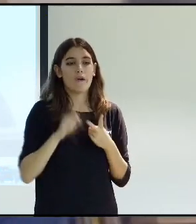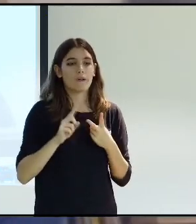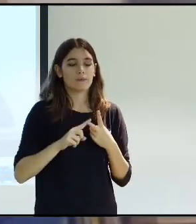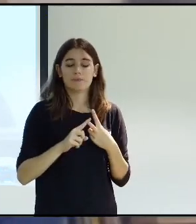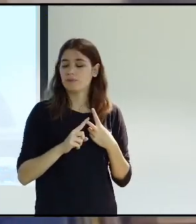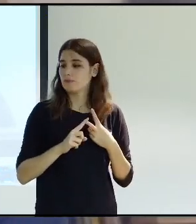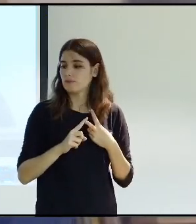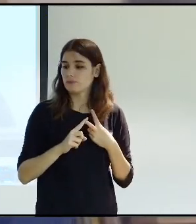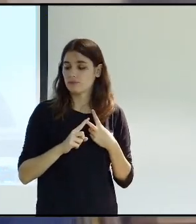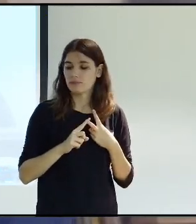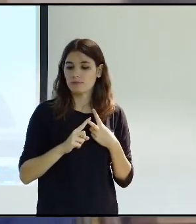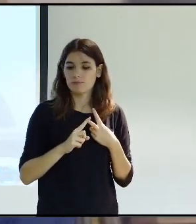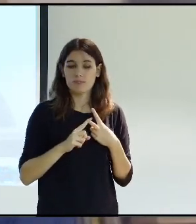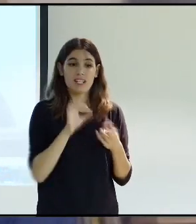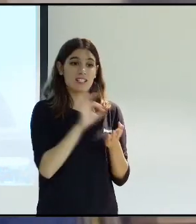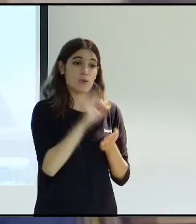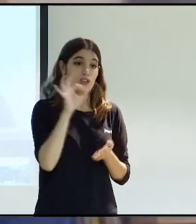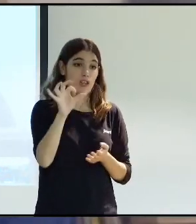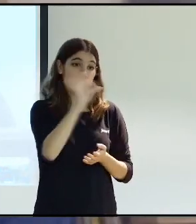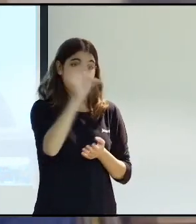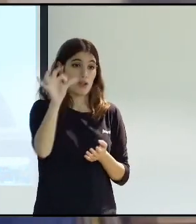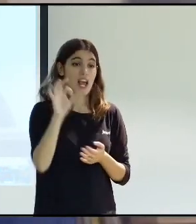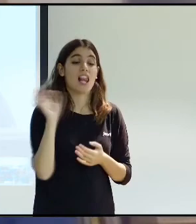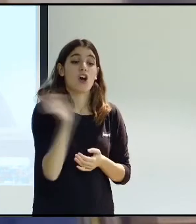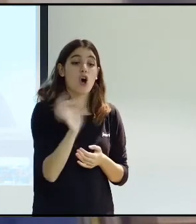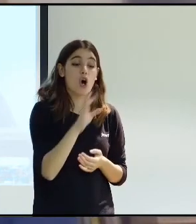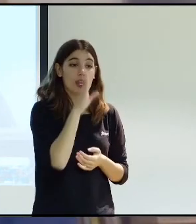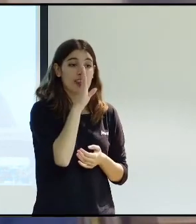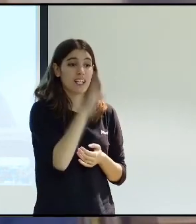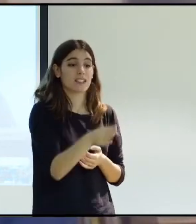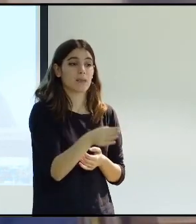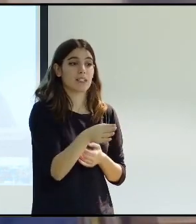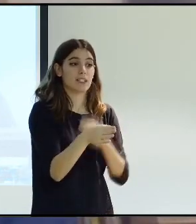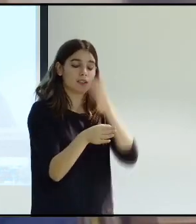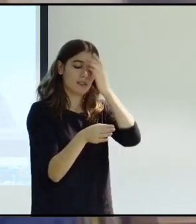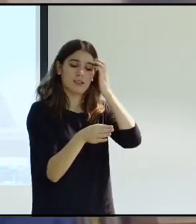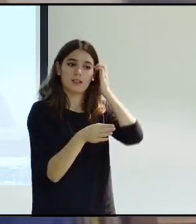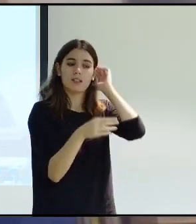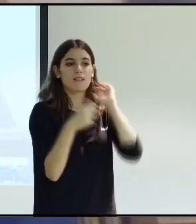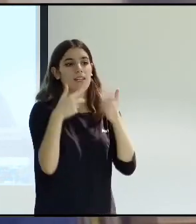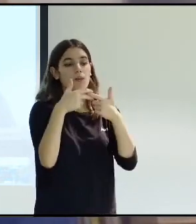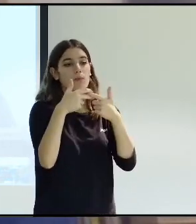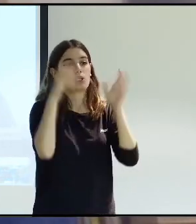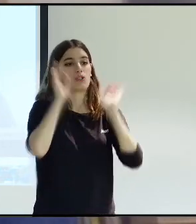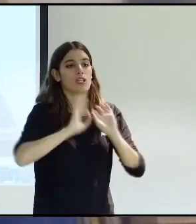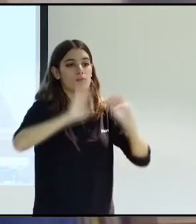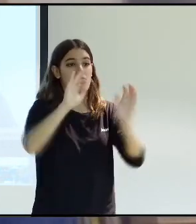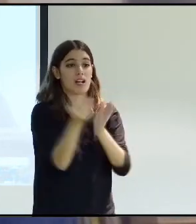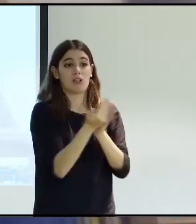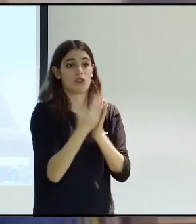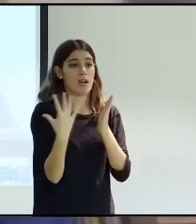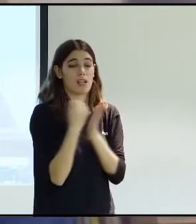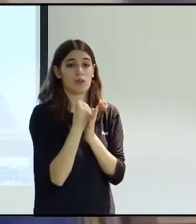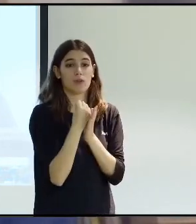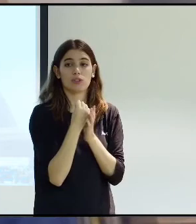or else there could be a law